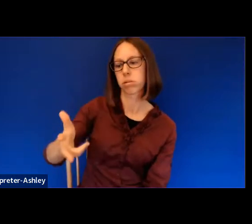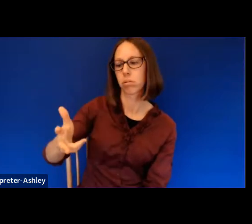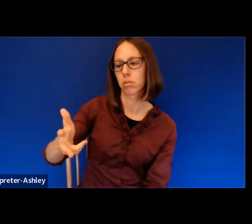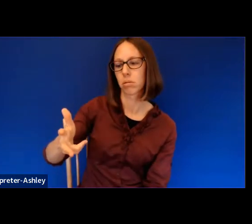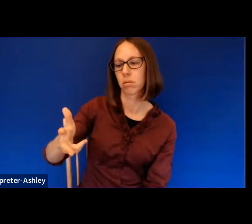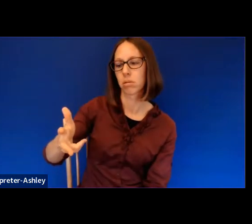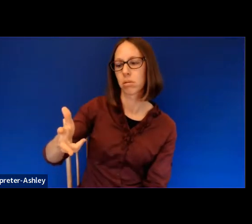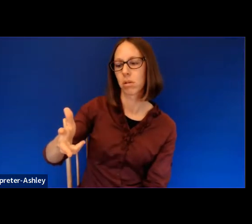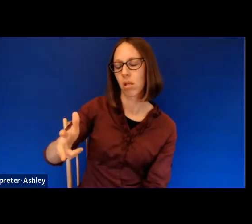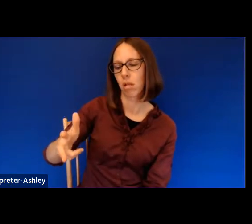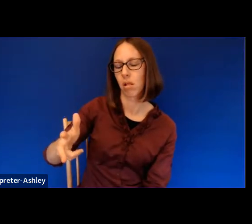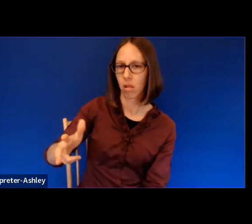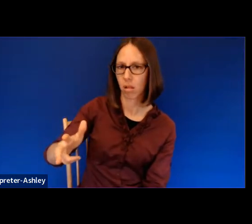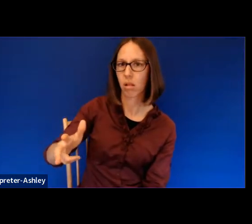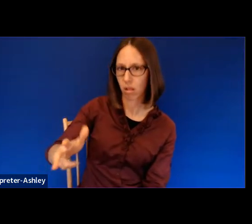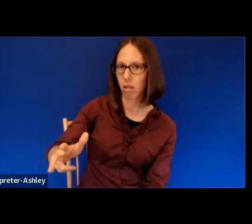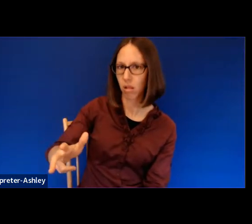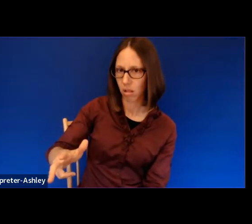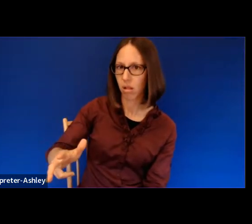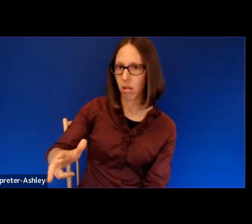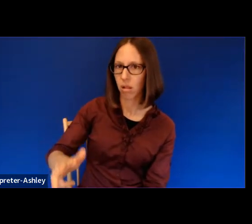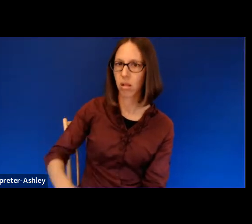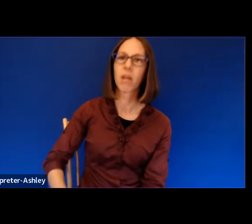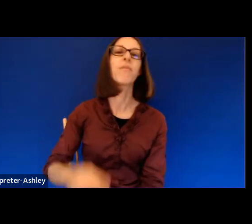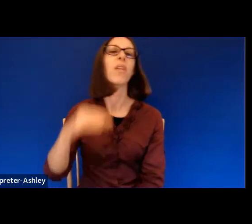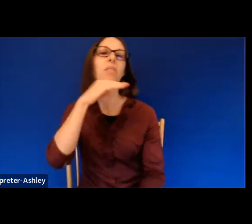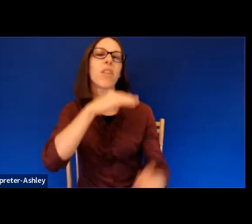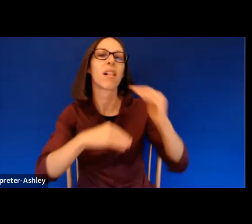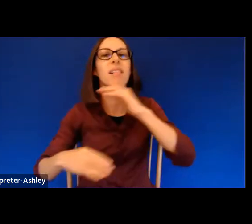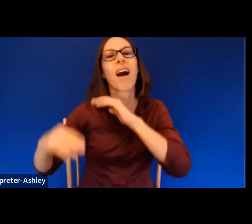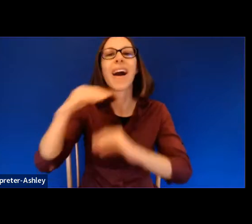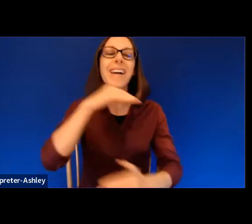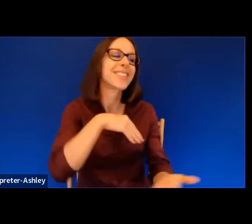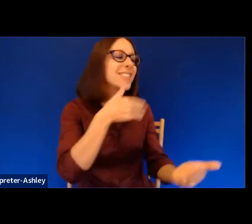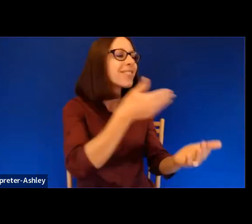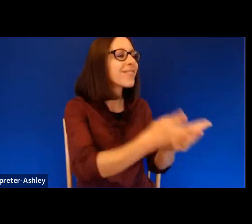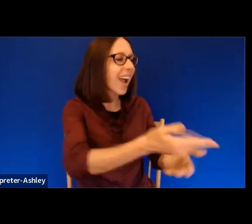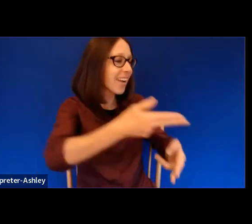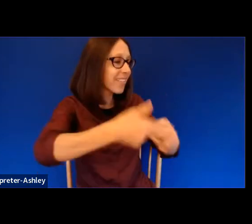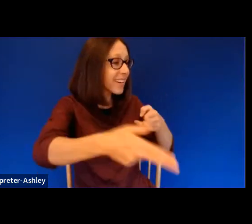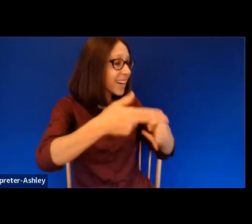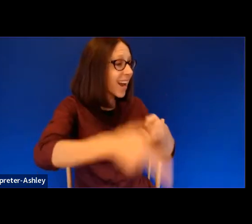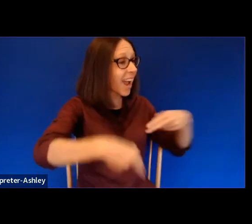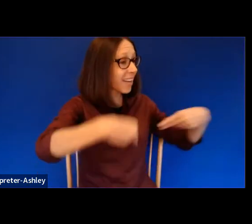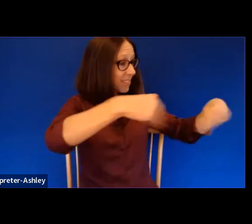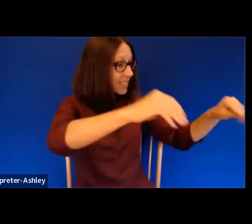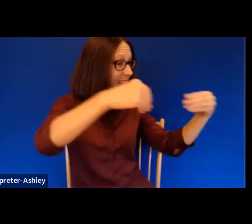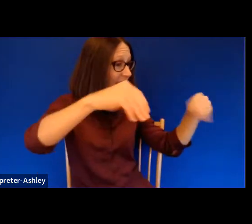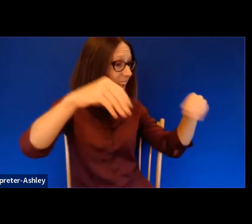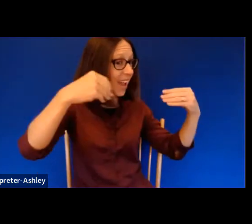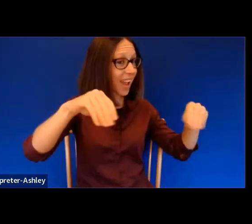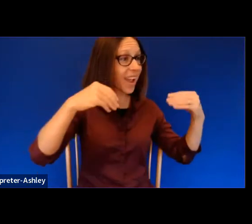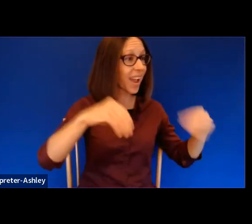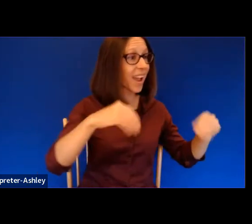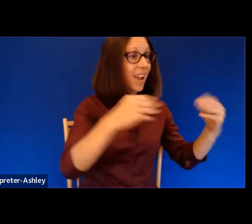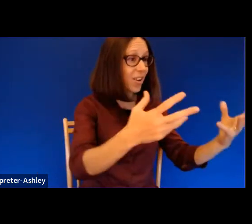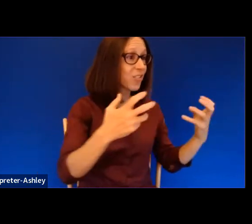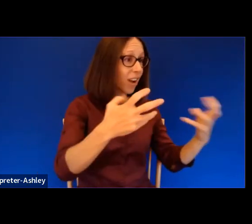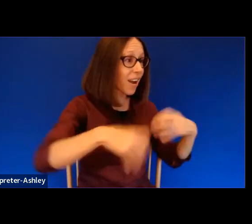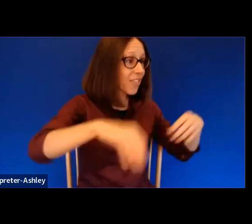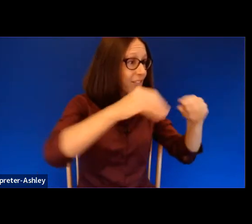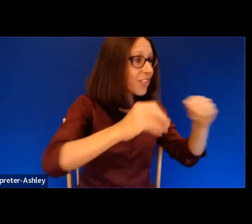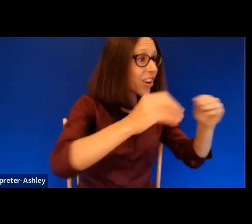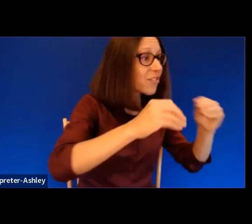and book cookers came with their knives, offering her seconds. And she sat and ate.